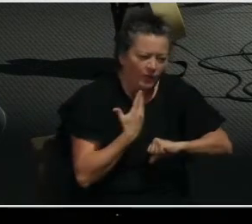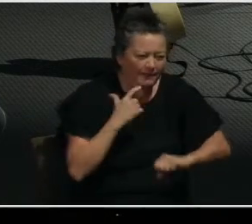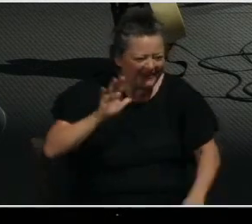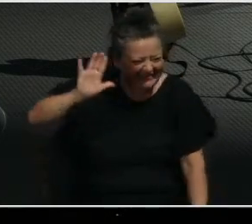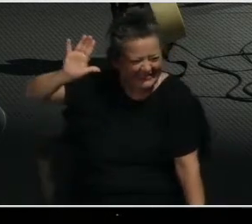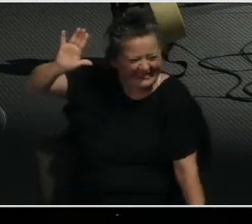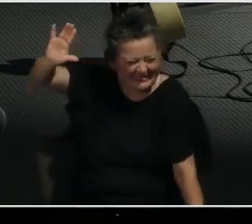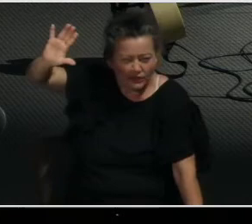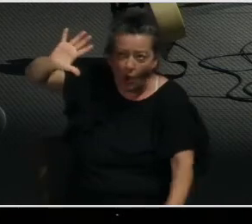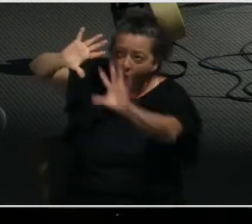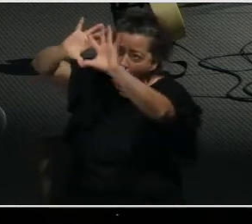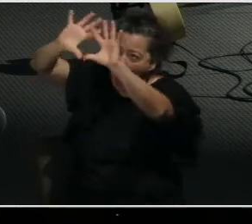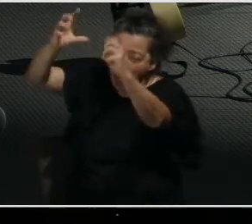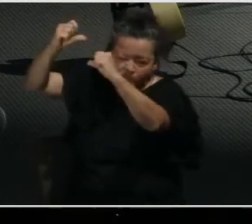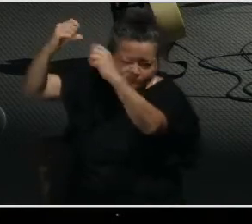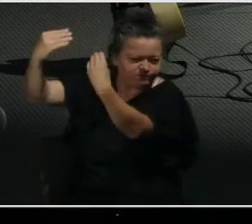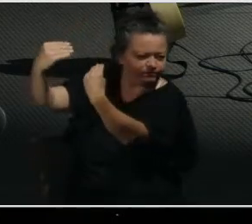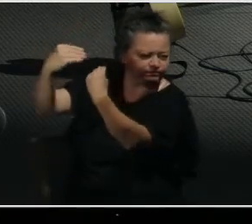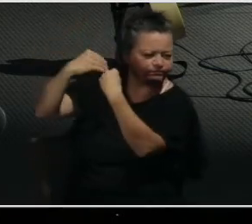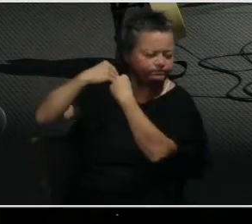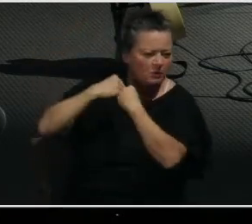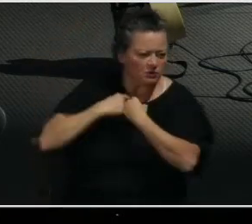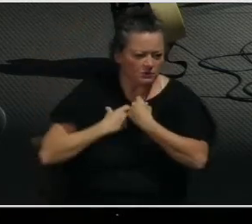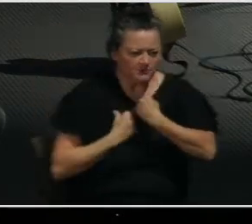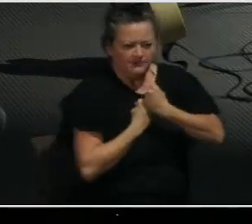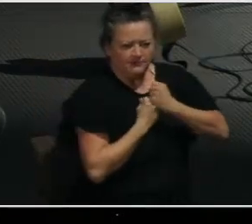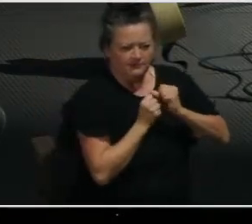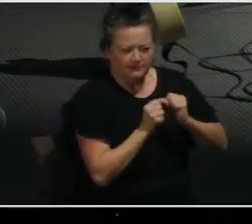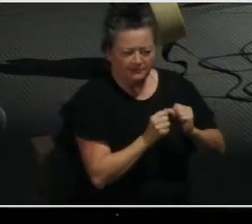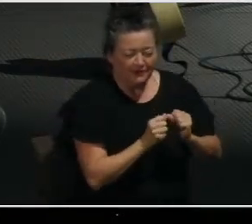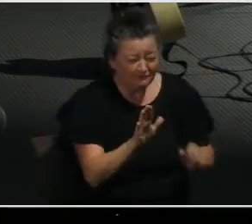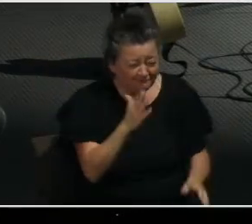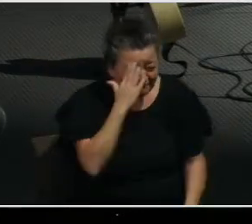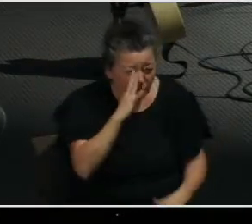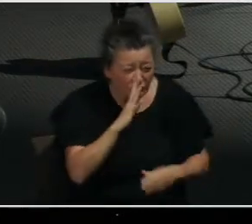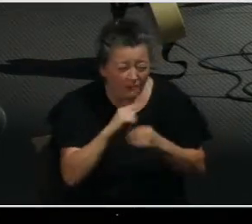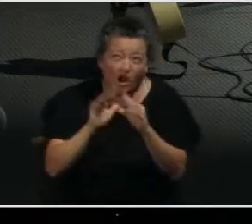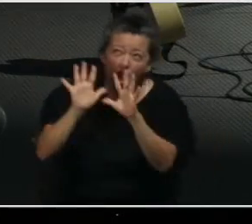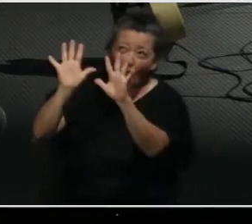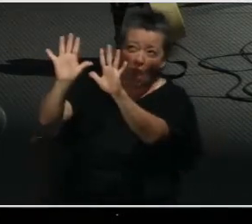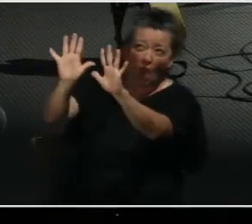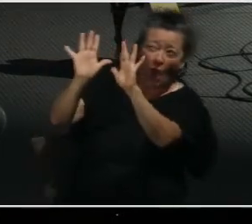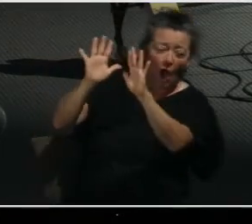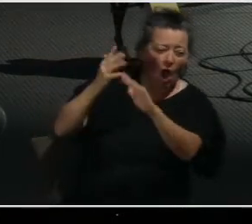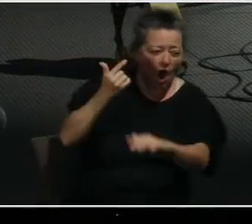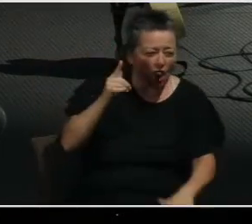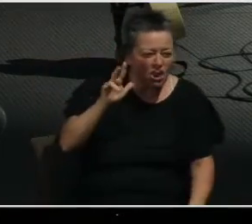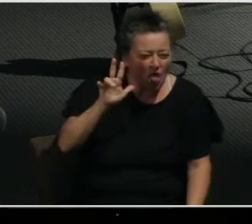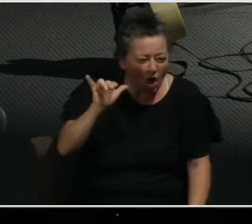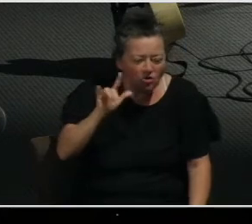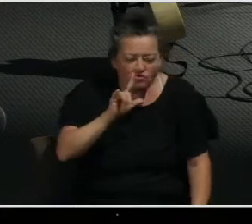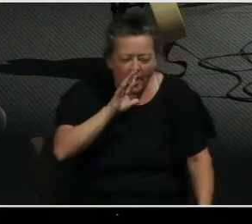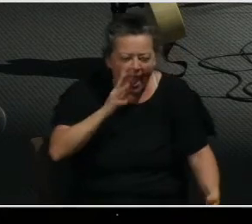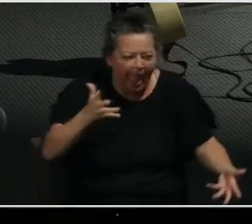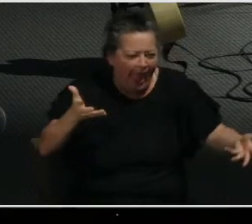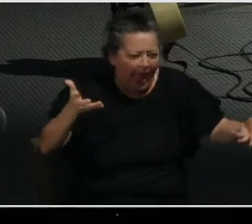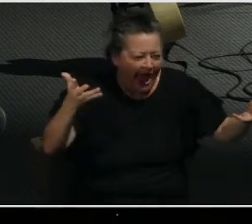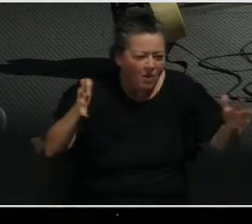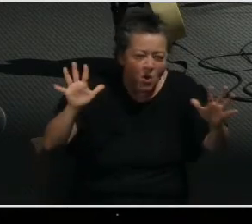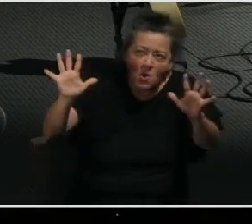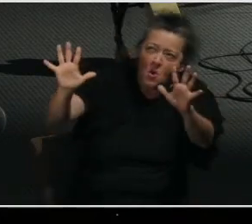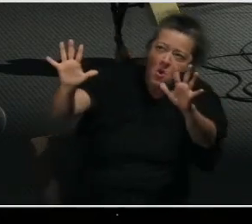we are talking about His weightiness, His heaviness, His overwhelming presence.